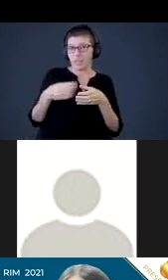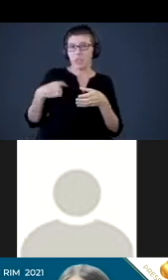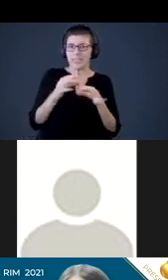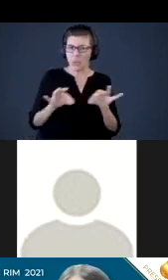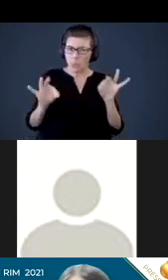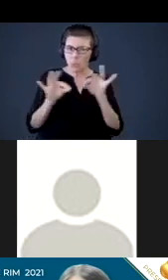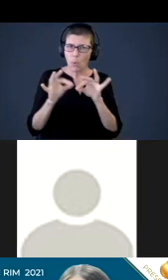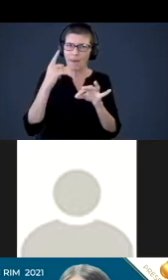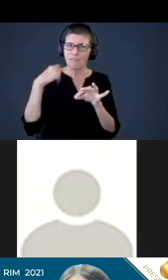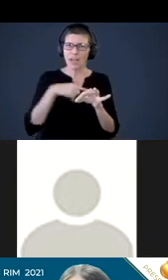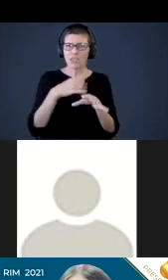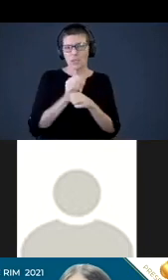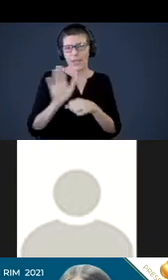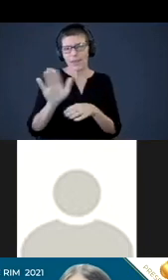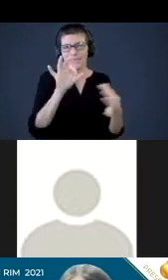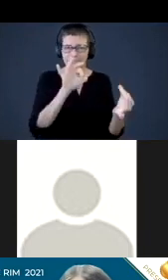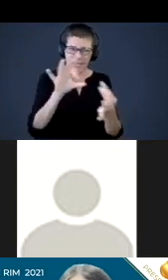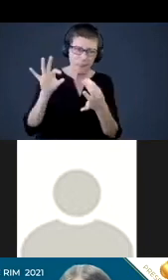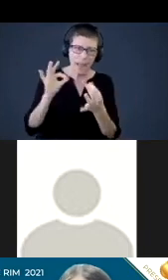folks feedback and content and data.